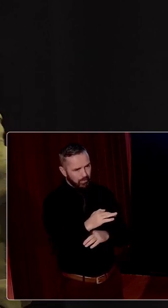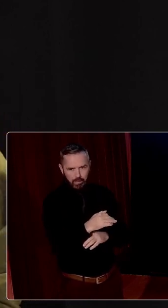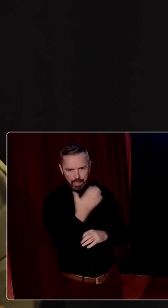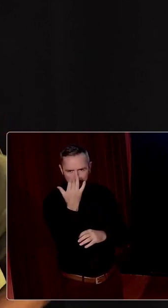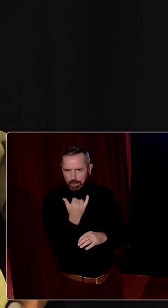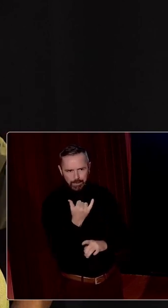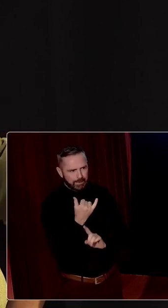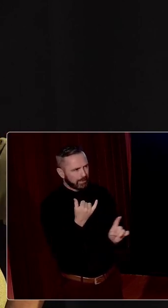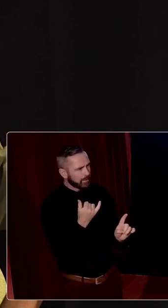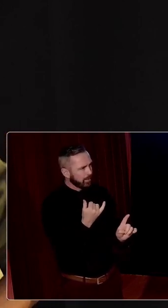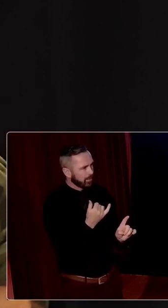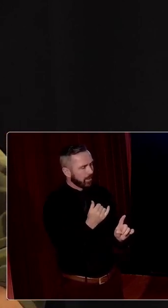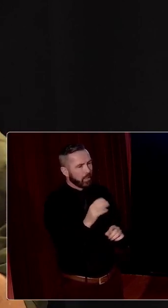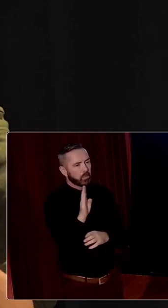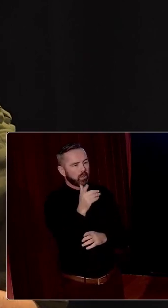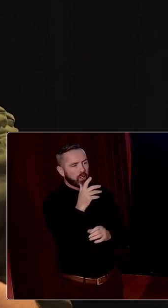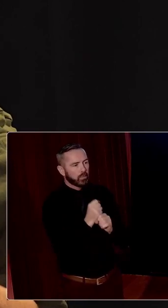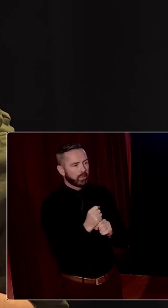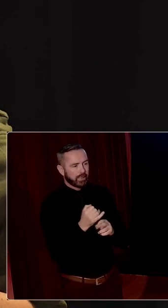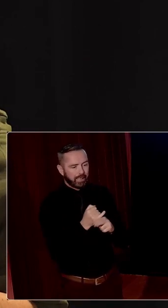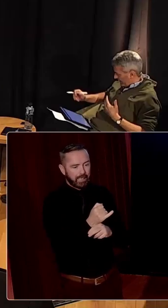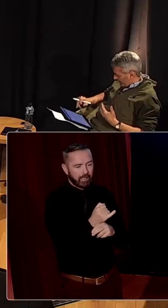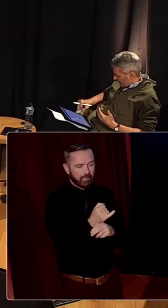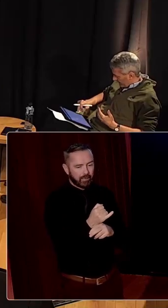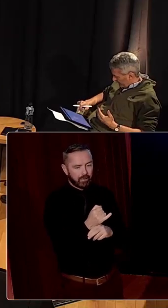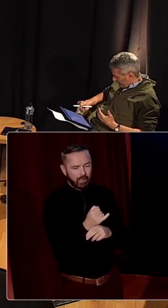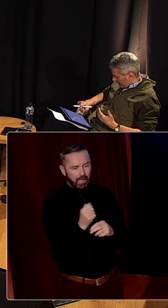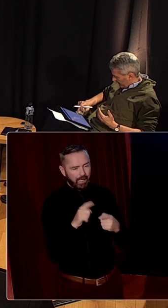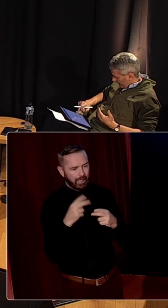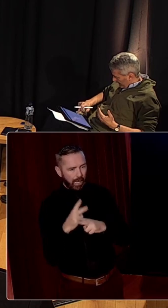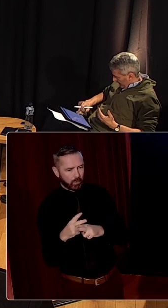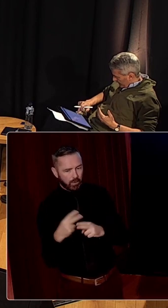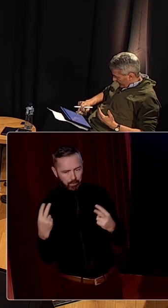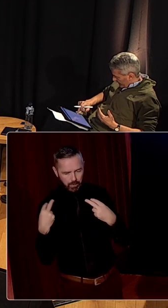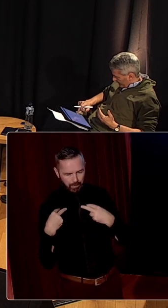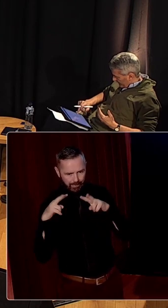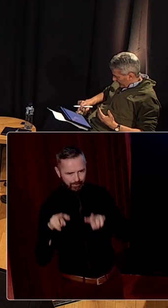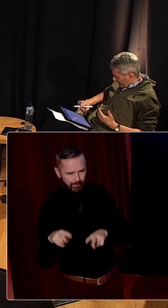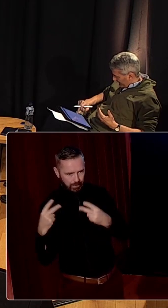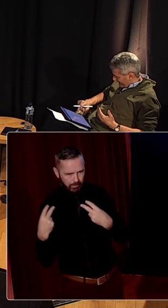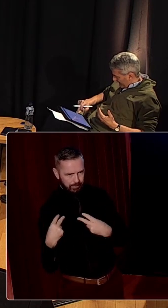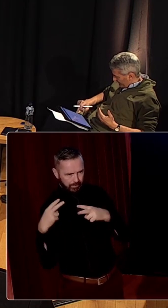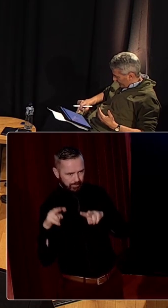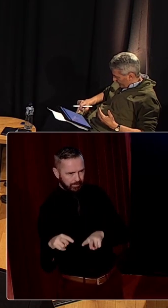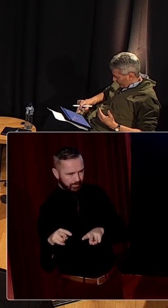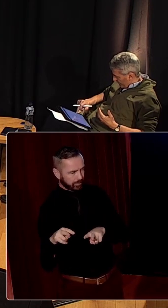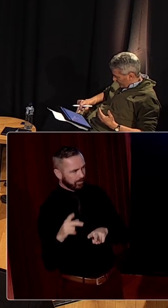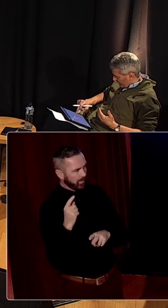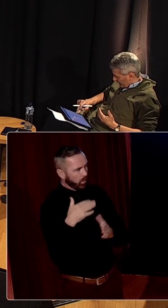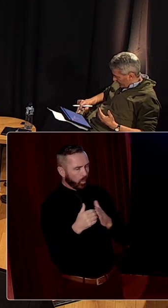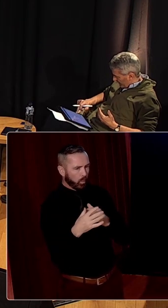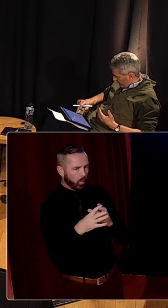and it's something Bridget was talking about earlier, but the inward versus outward facing. And the, uh, questioner says, to what extent is that